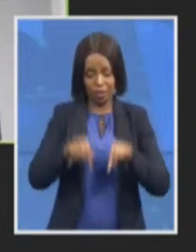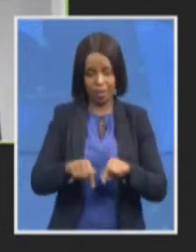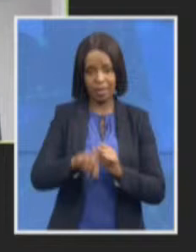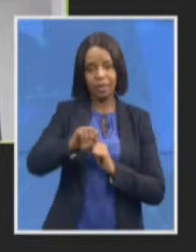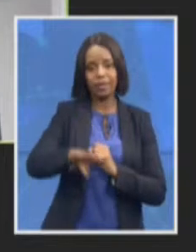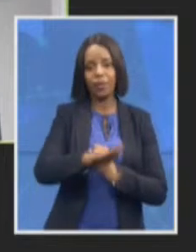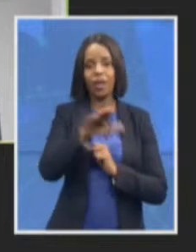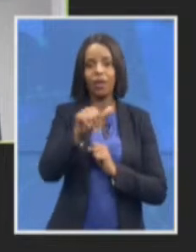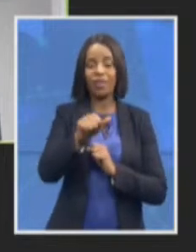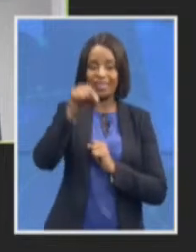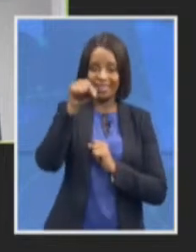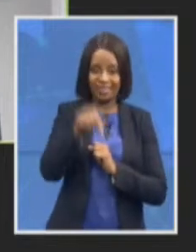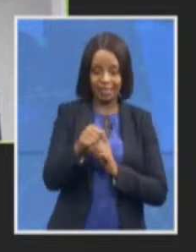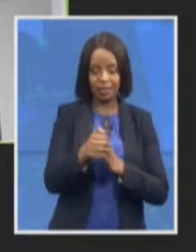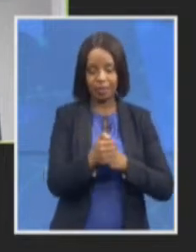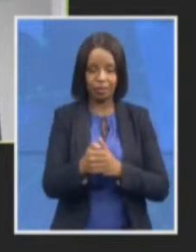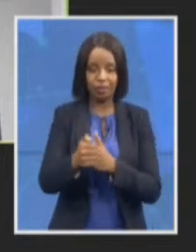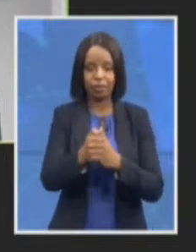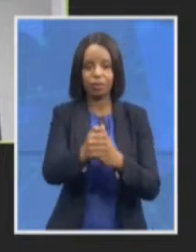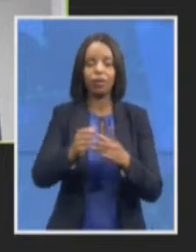we must also look at